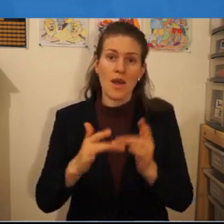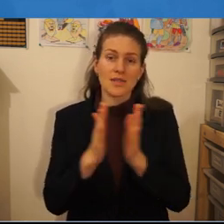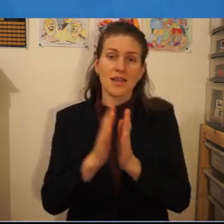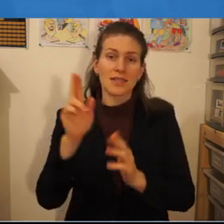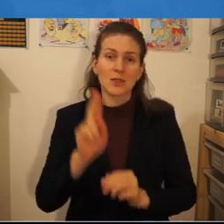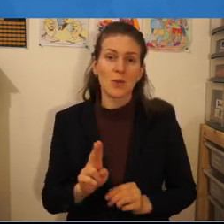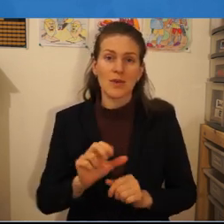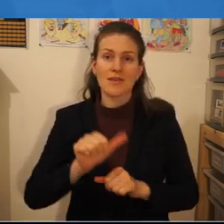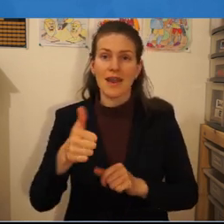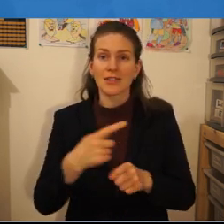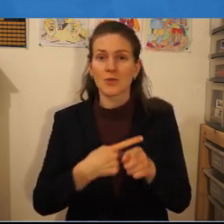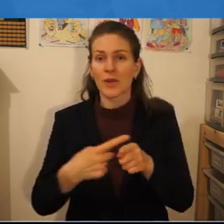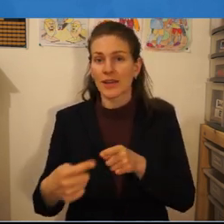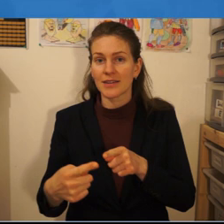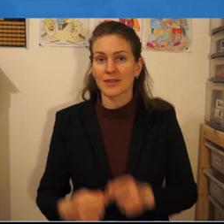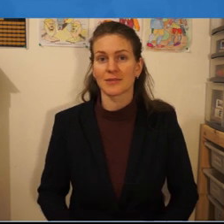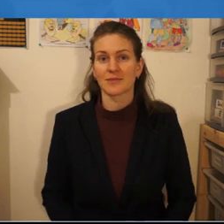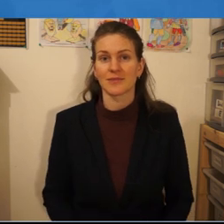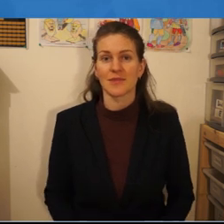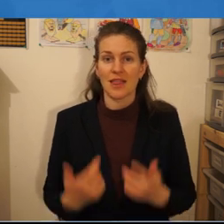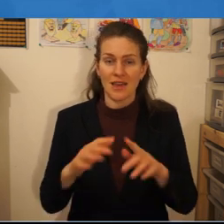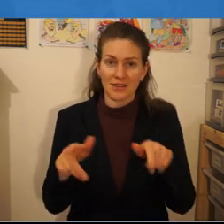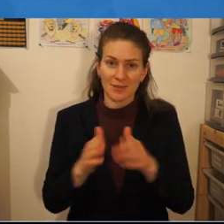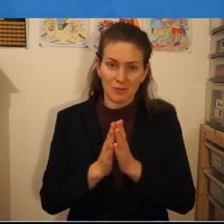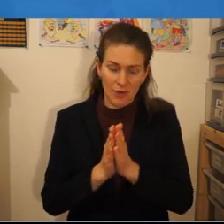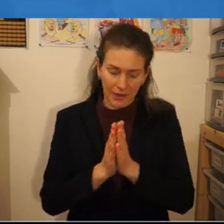next week let us pray